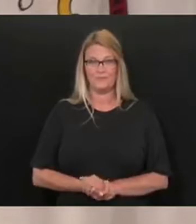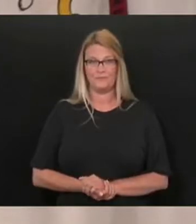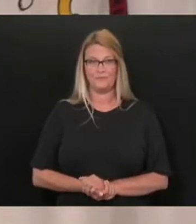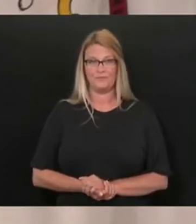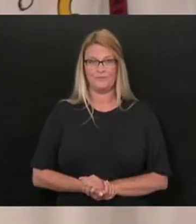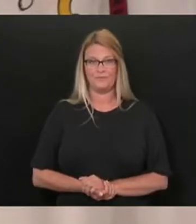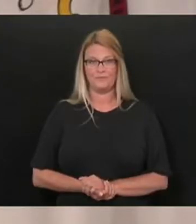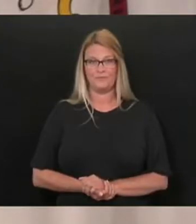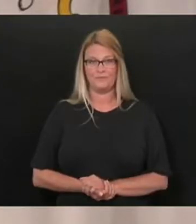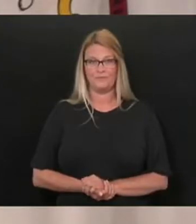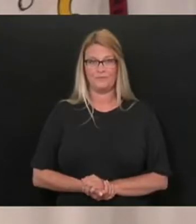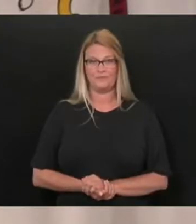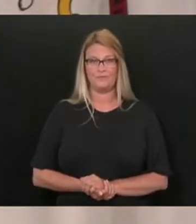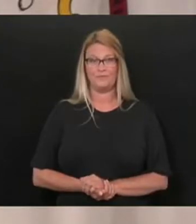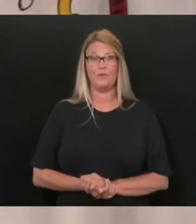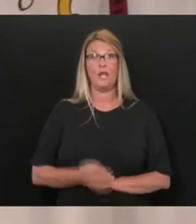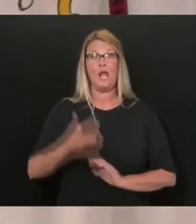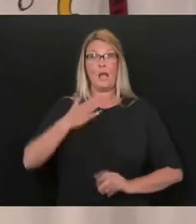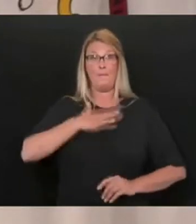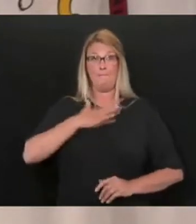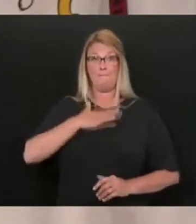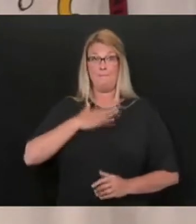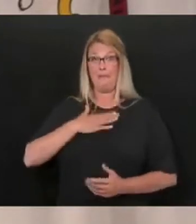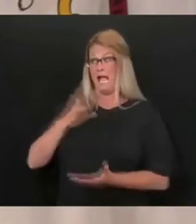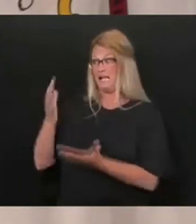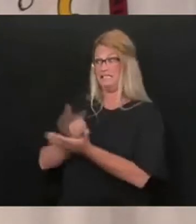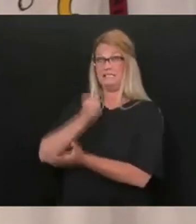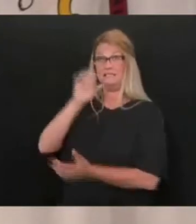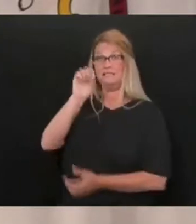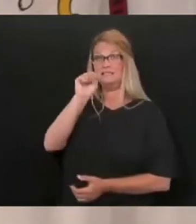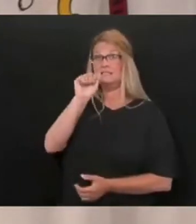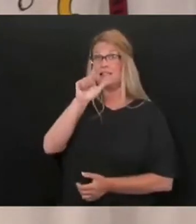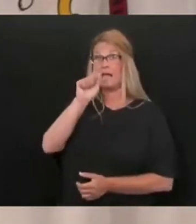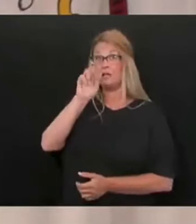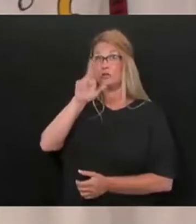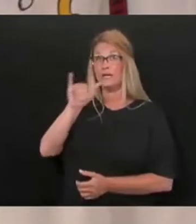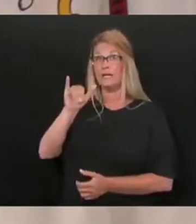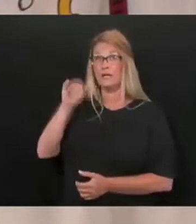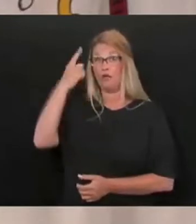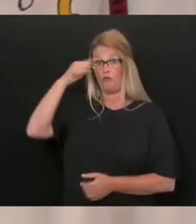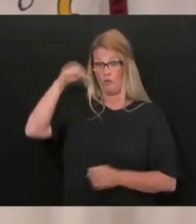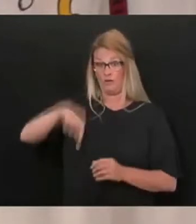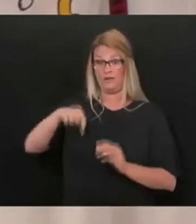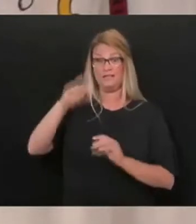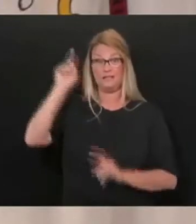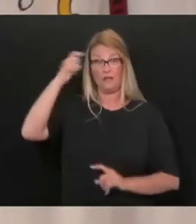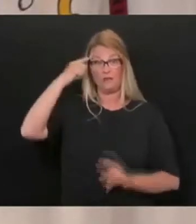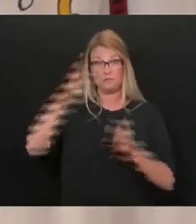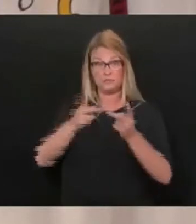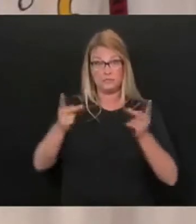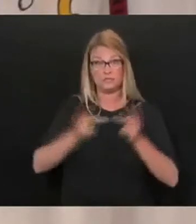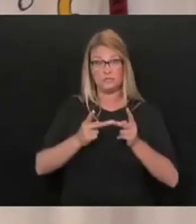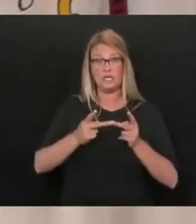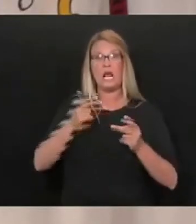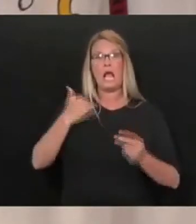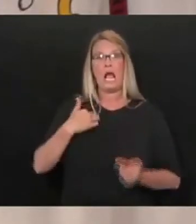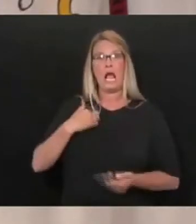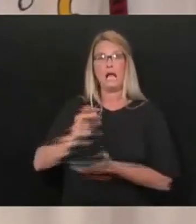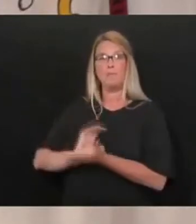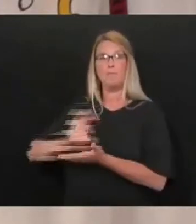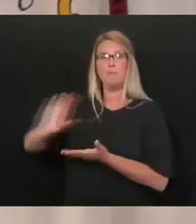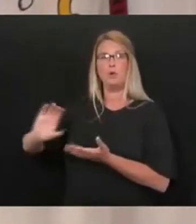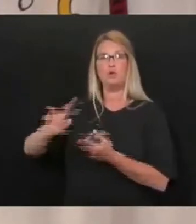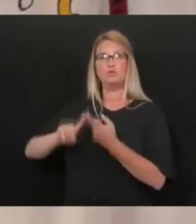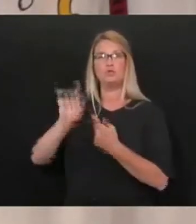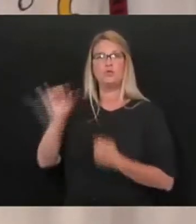donated my salary. So my salary, you know, went right there in the beginning. Now, since that time, the legislature is